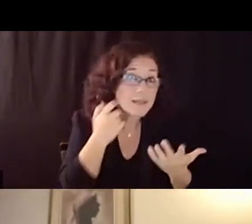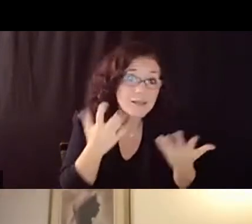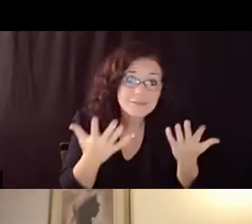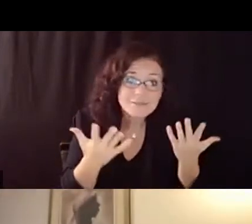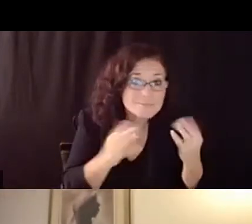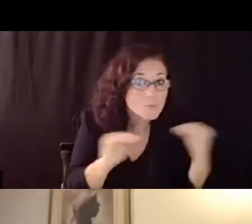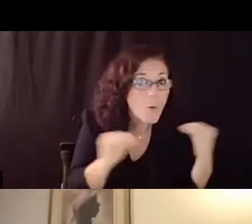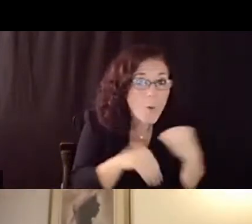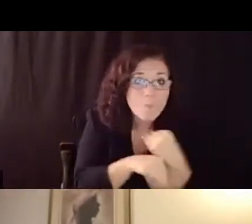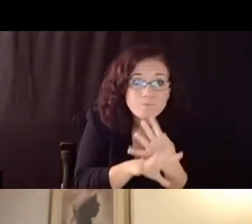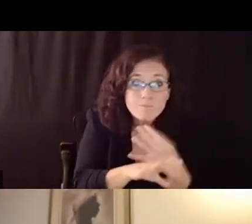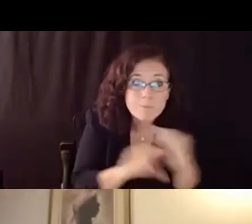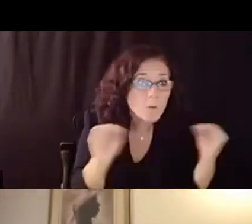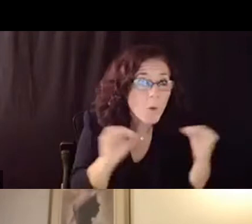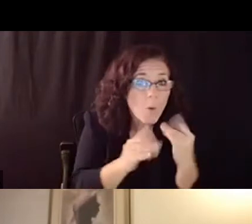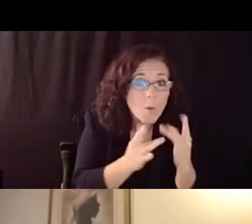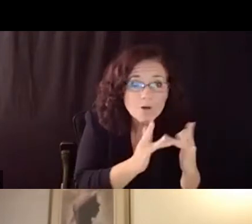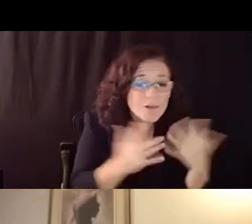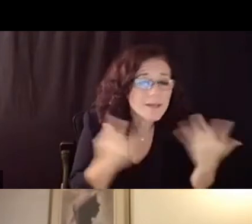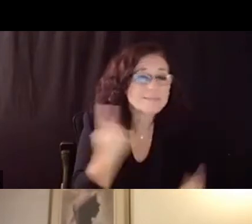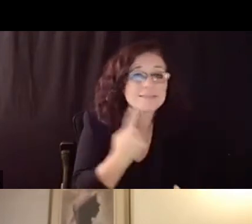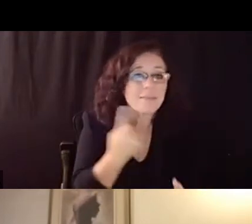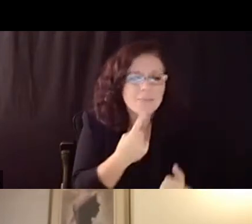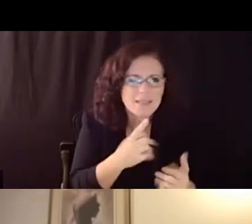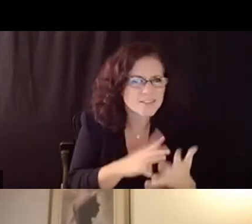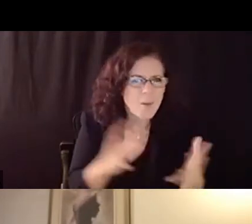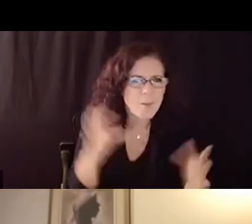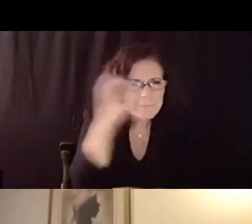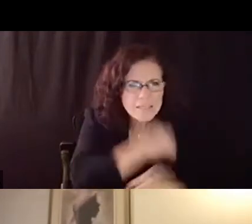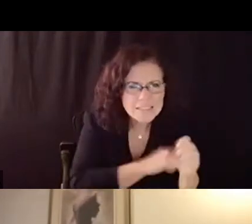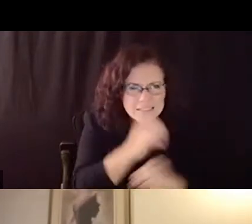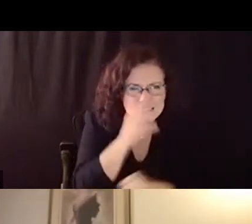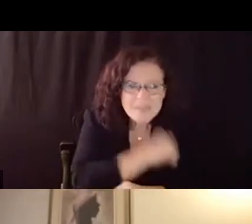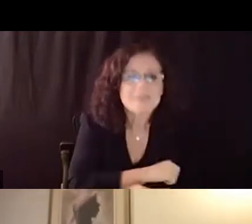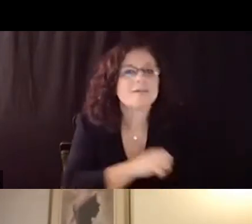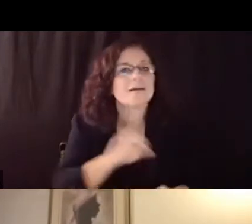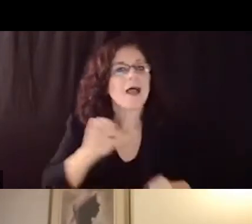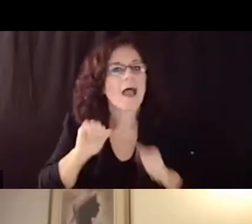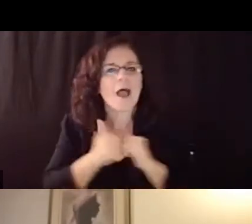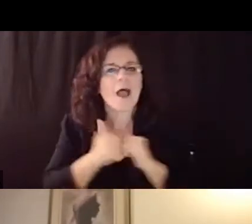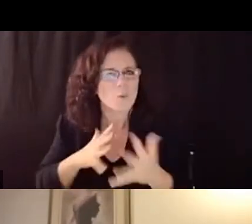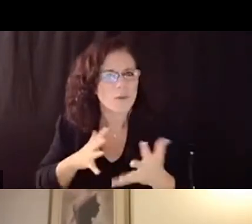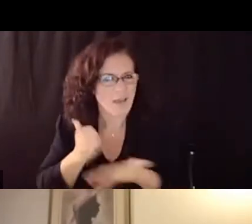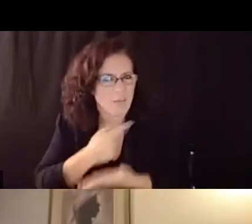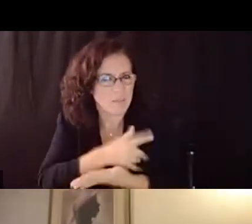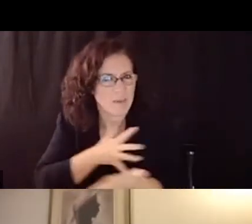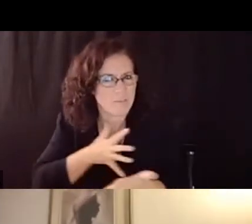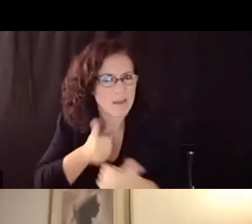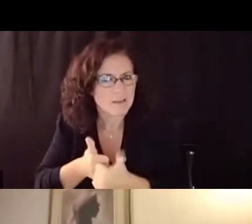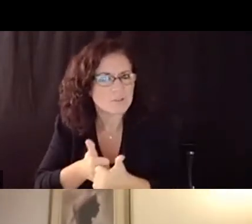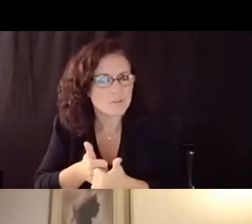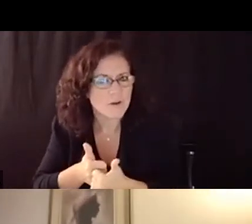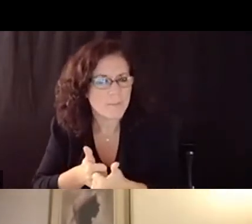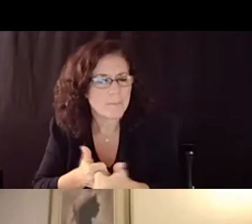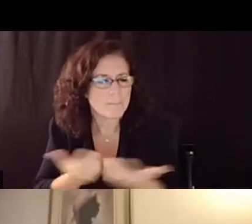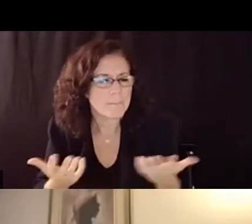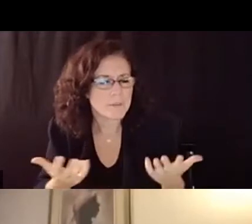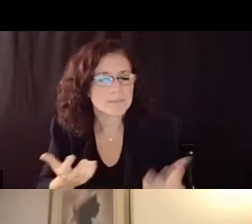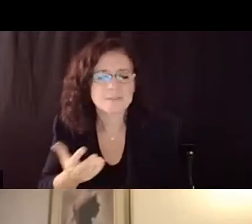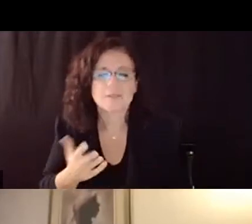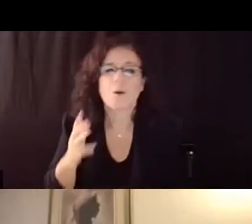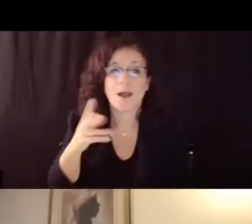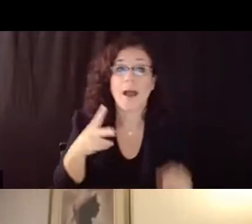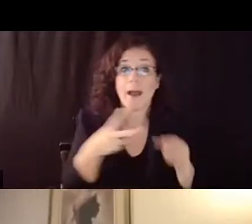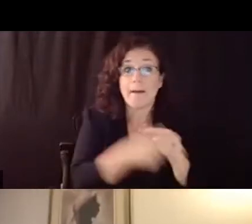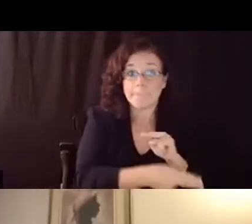address those um and i also want to just thank you sorry thank you our